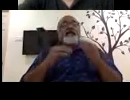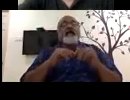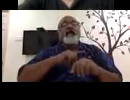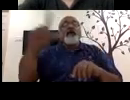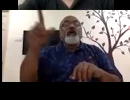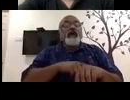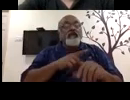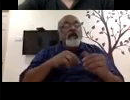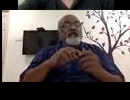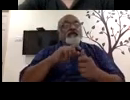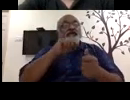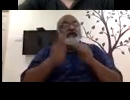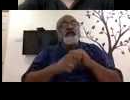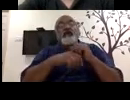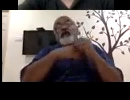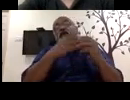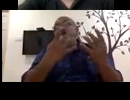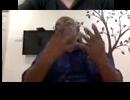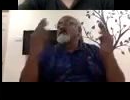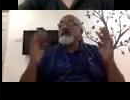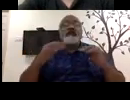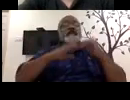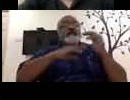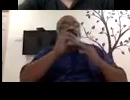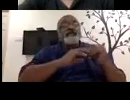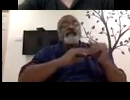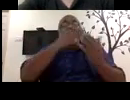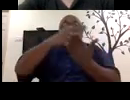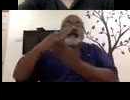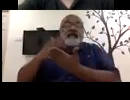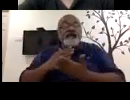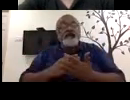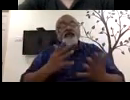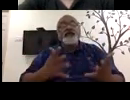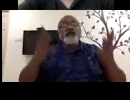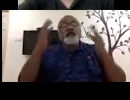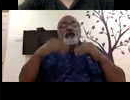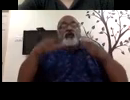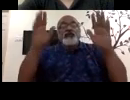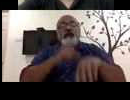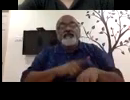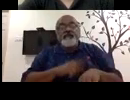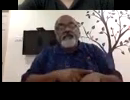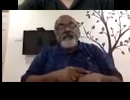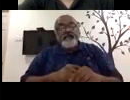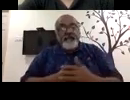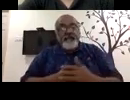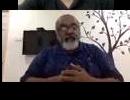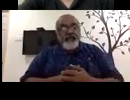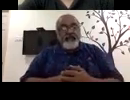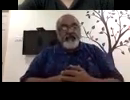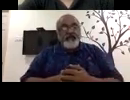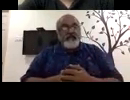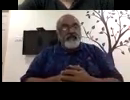you have to change all the structural and institutional barriers. Yes. So as on basis, whatever we can